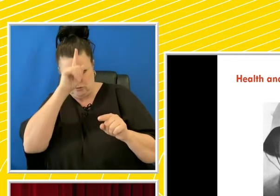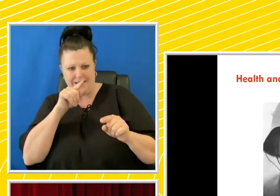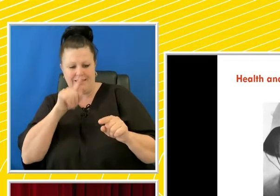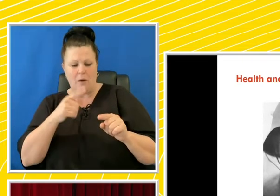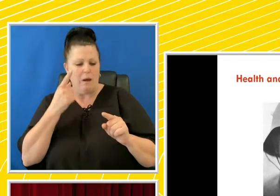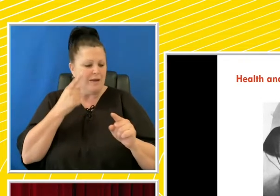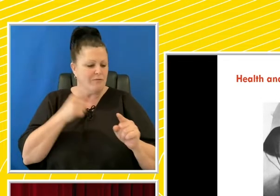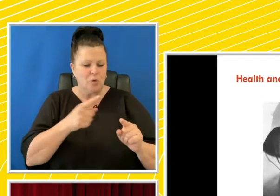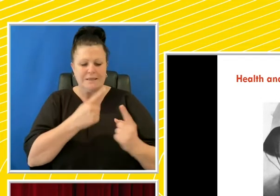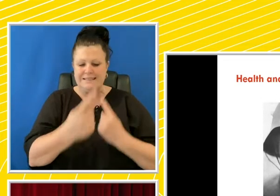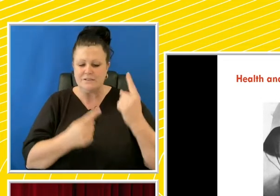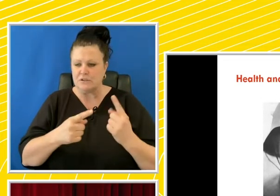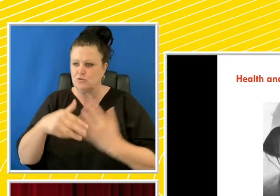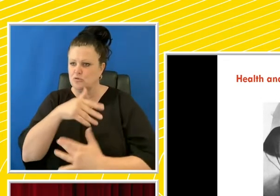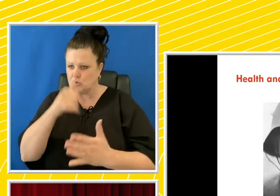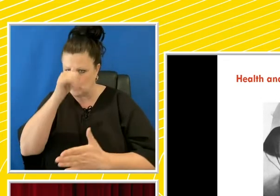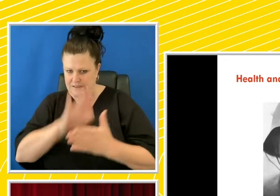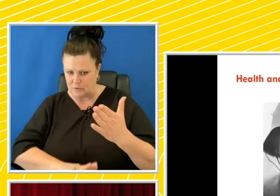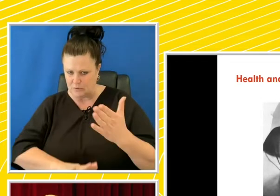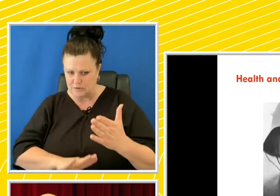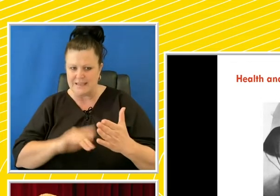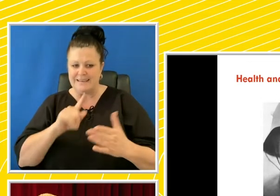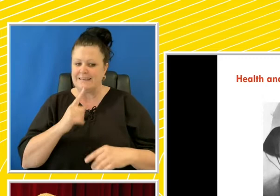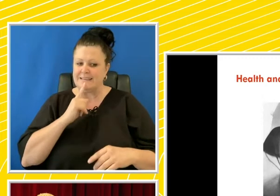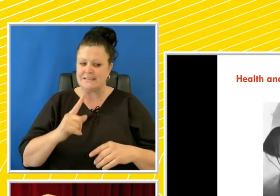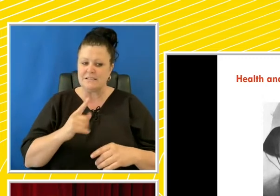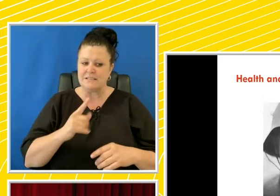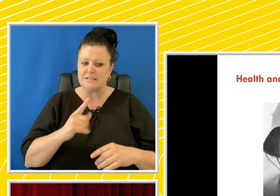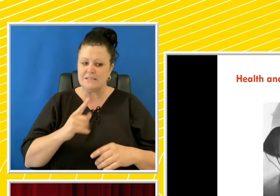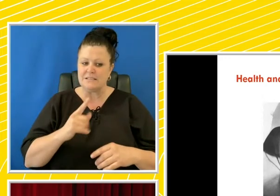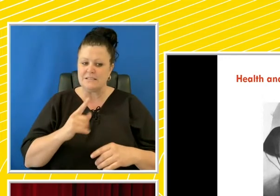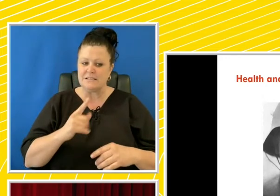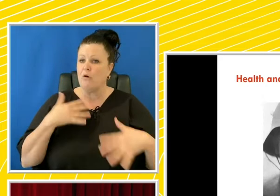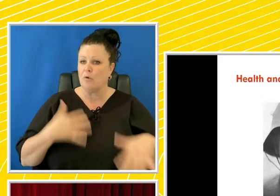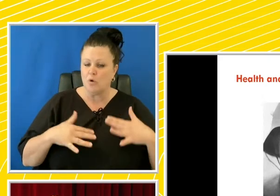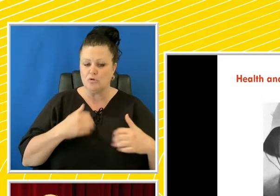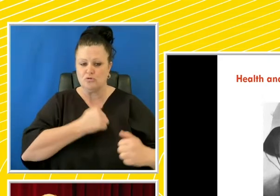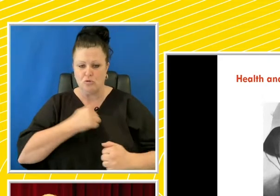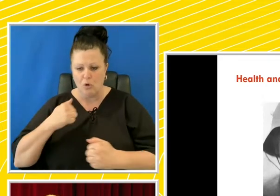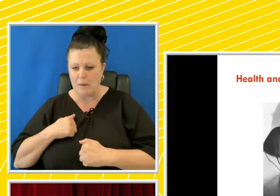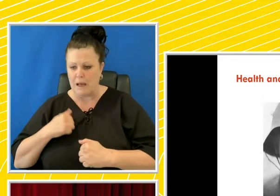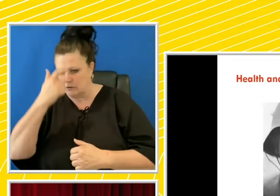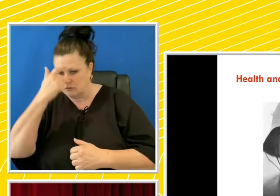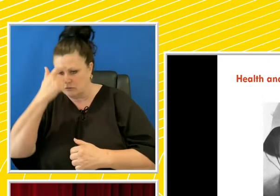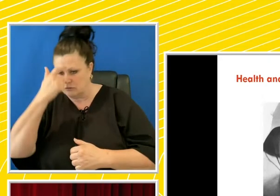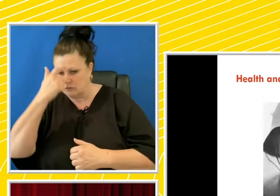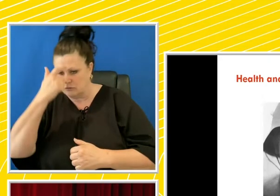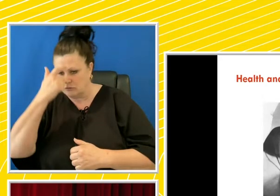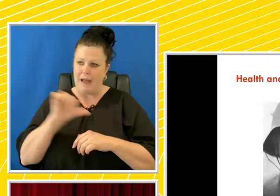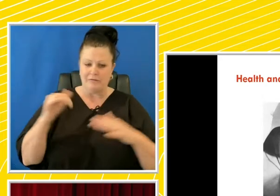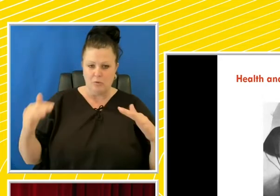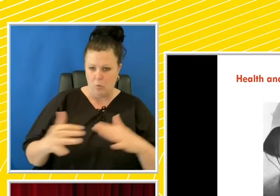social experience. He notes that the scores of wounded and traumatised soldiers returning from the First World War